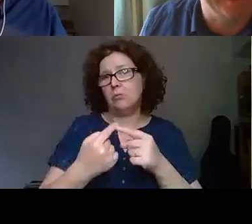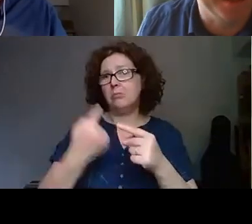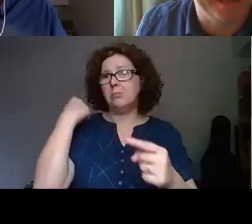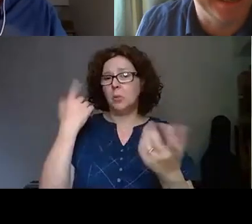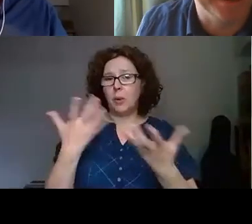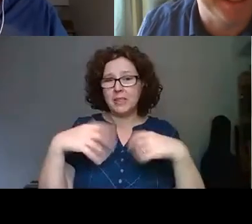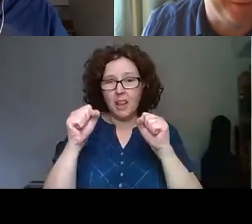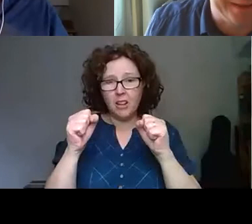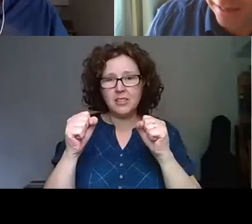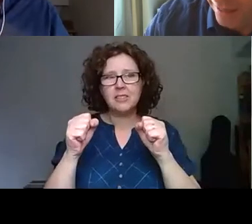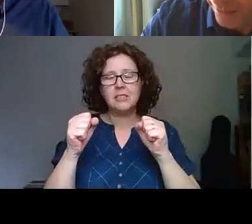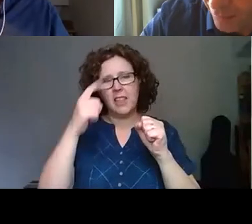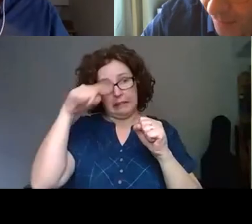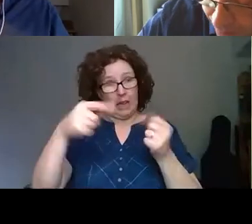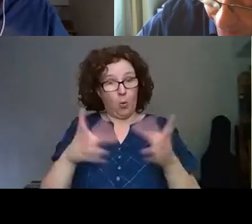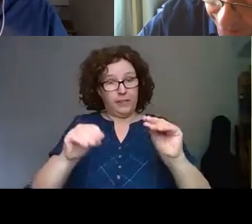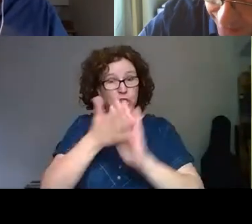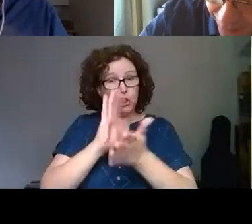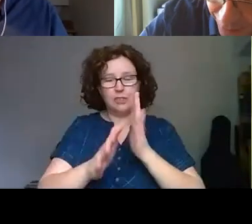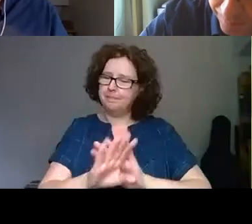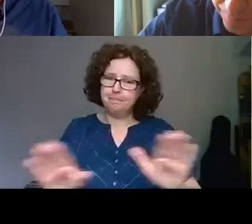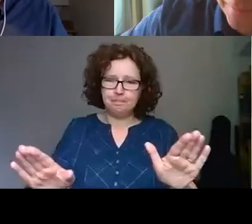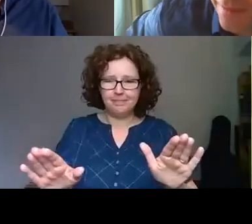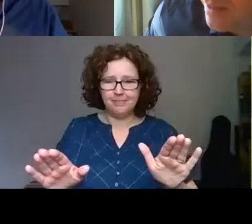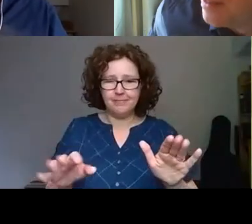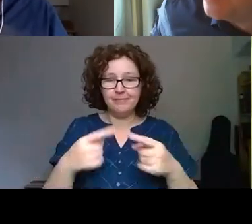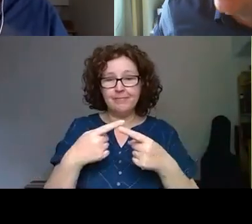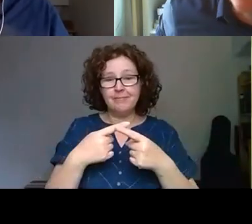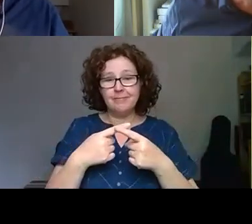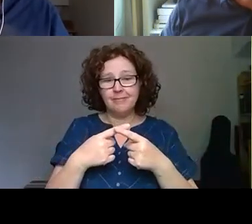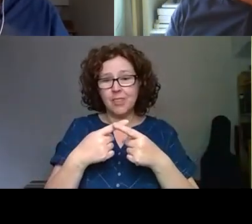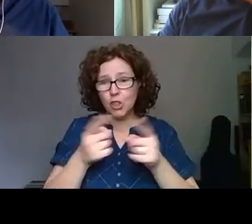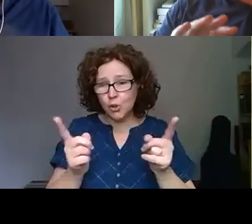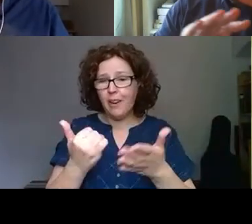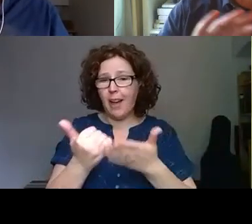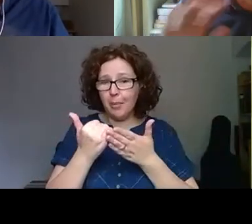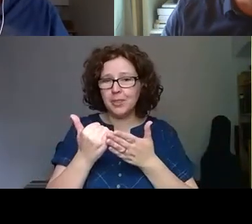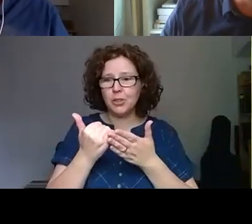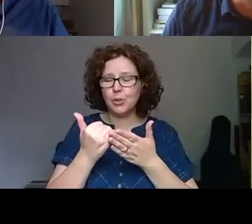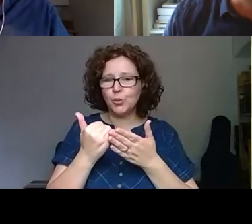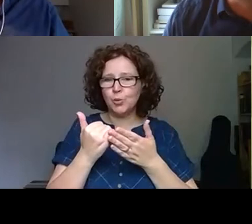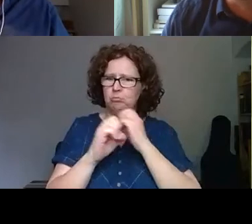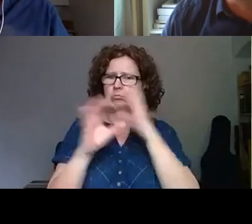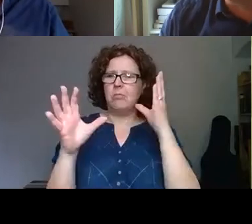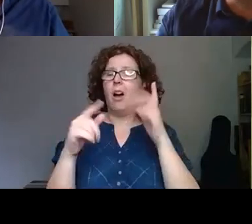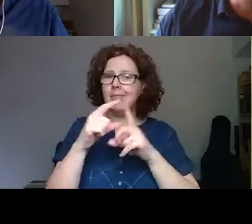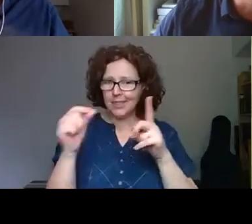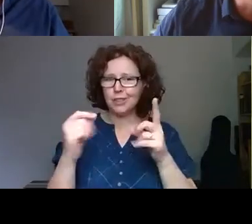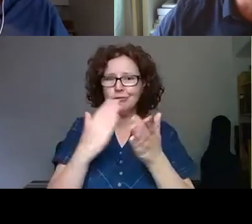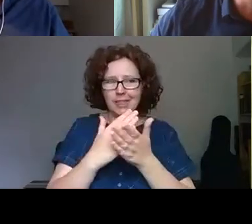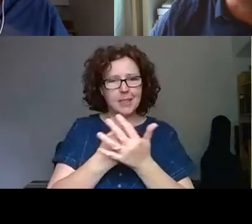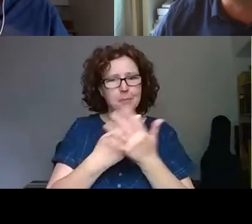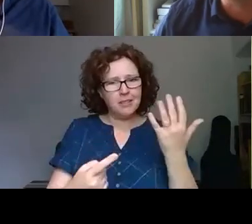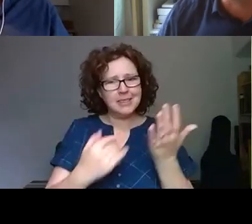end it's the beginning of something. You've helped us to, to see digital as multi dimensional as something